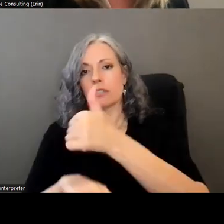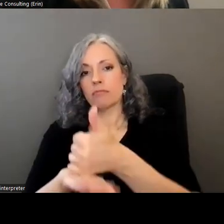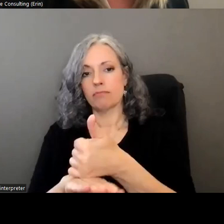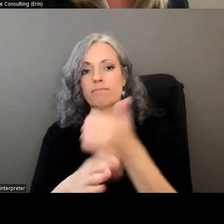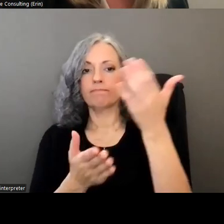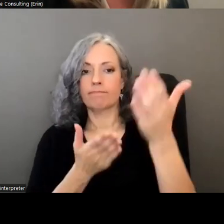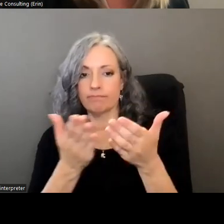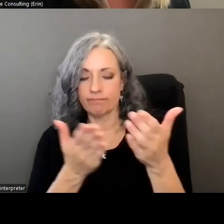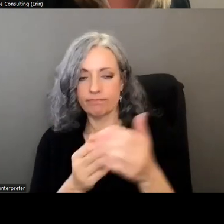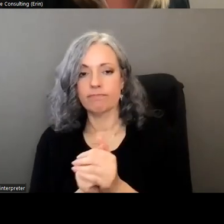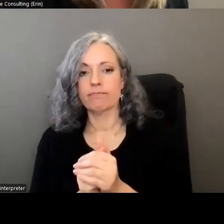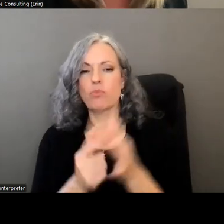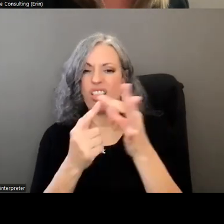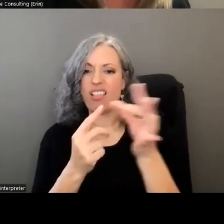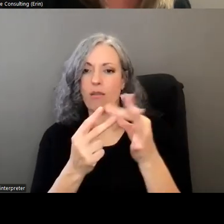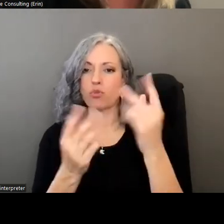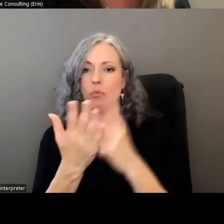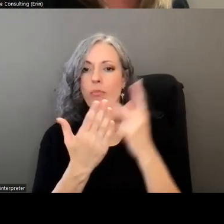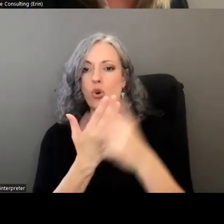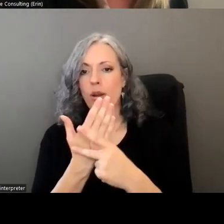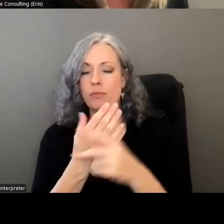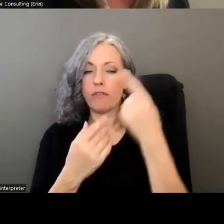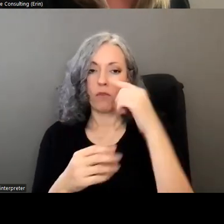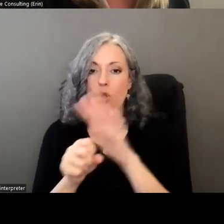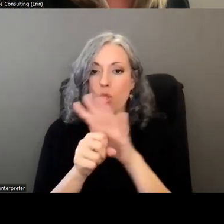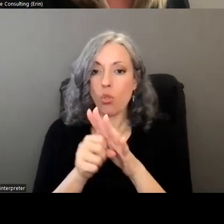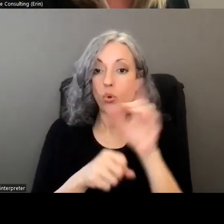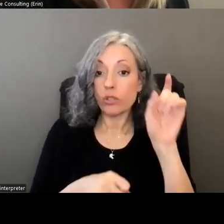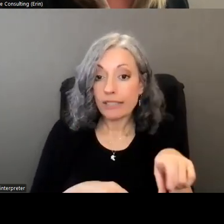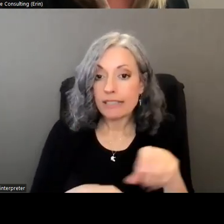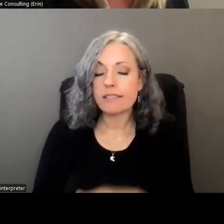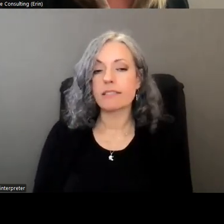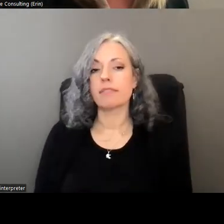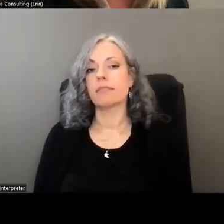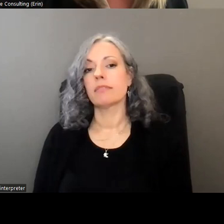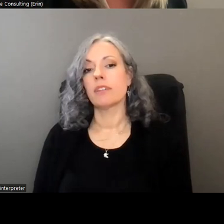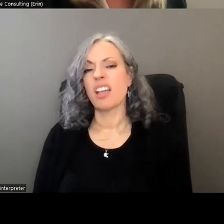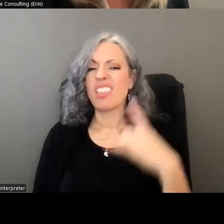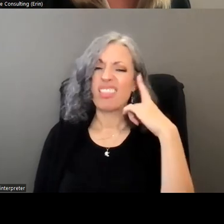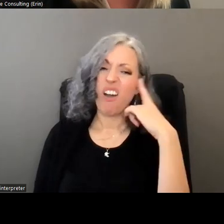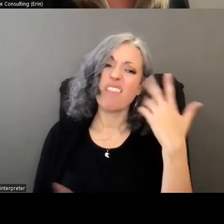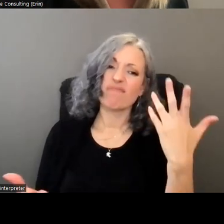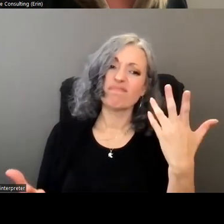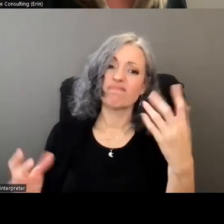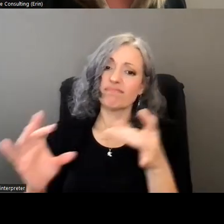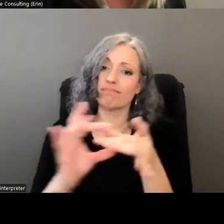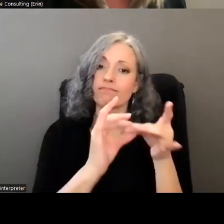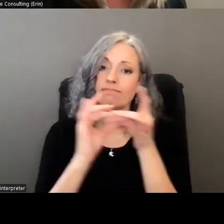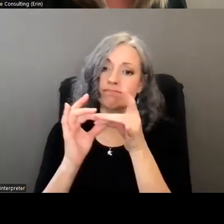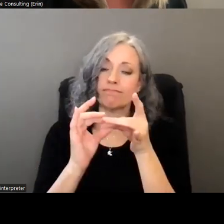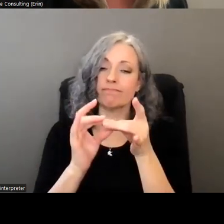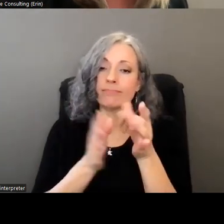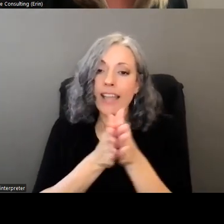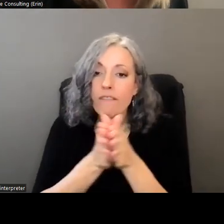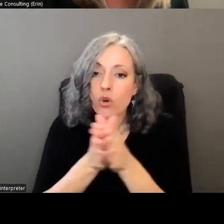with uh optional programs that address local needs so uh triple a's thought it would be a collaborative effort that would